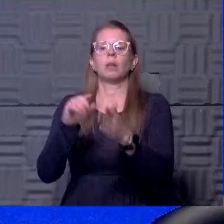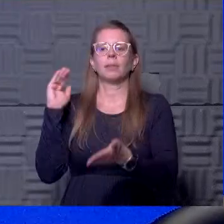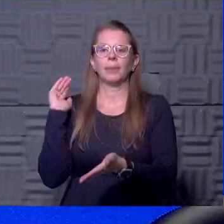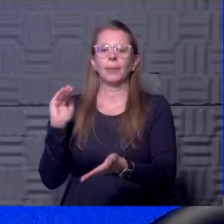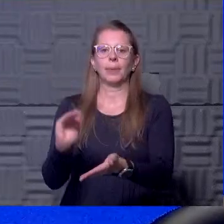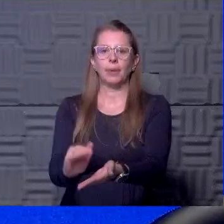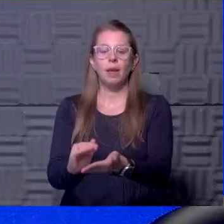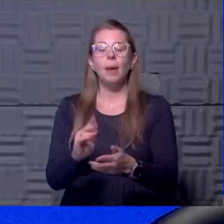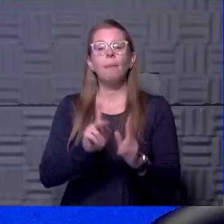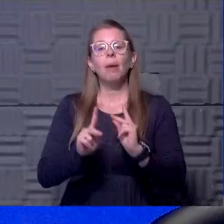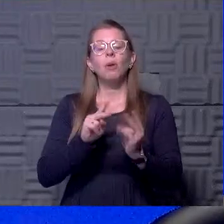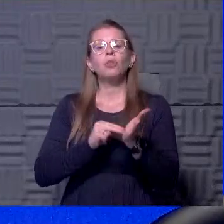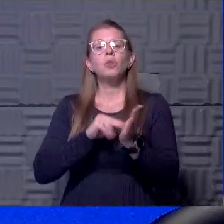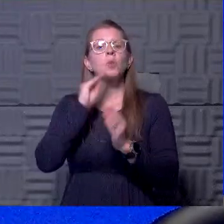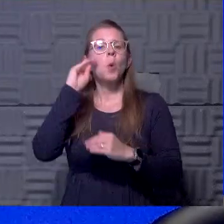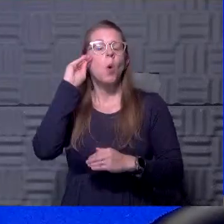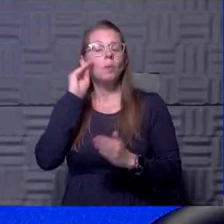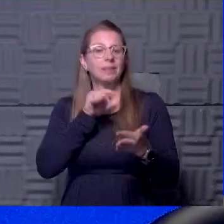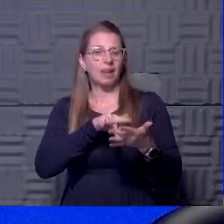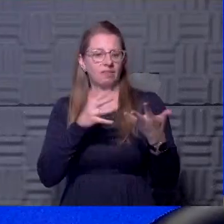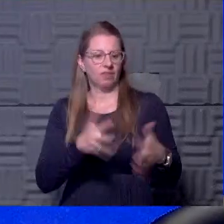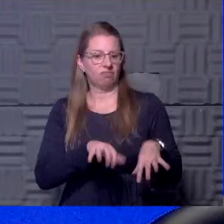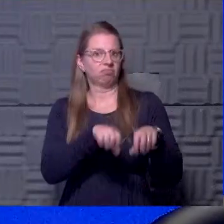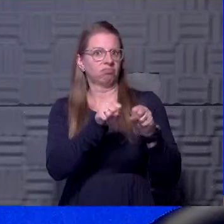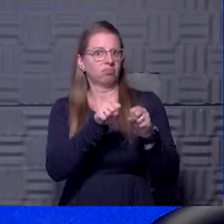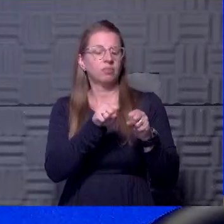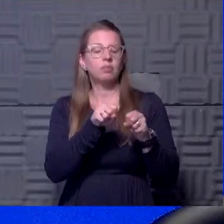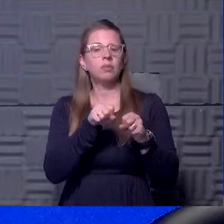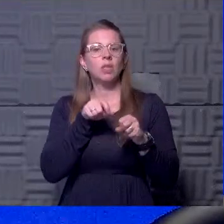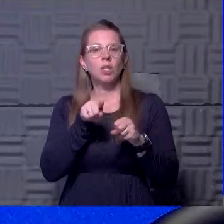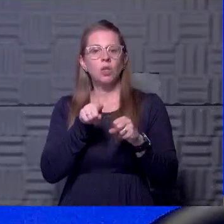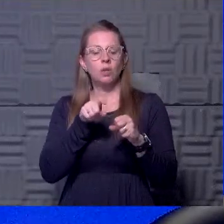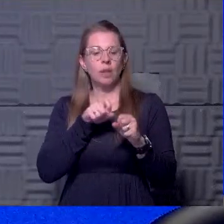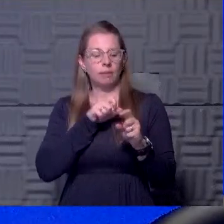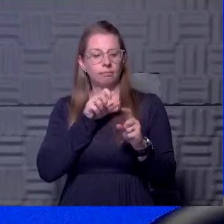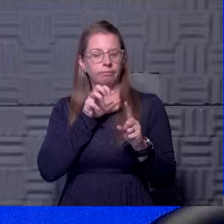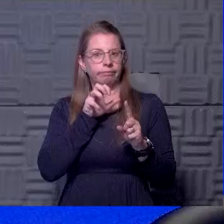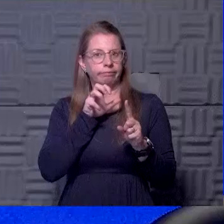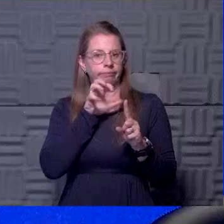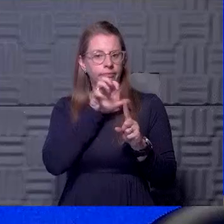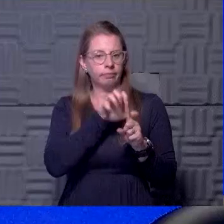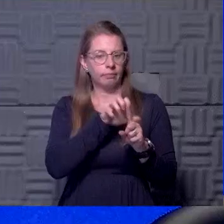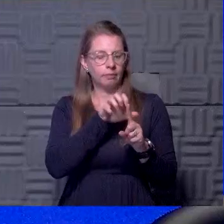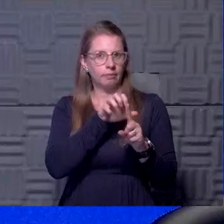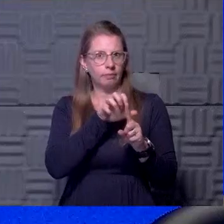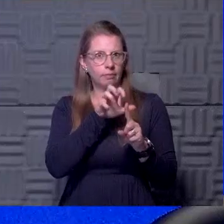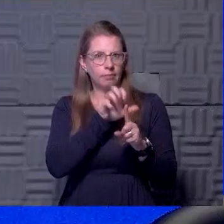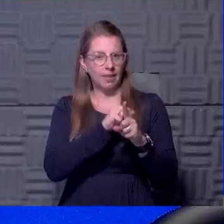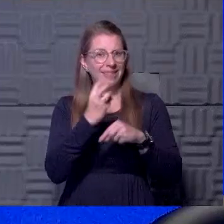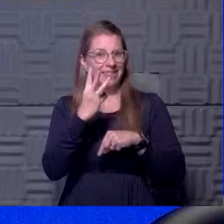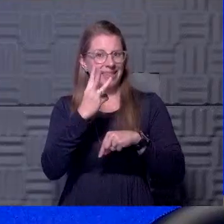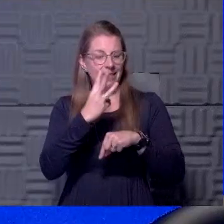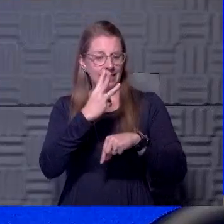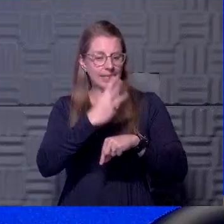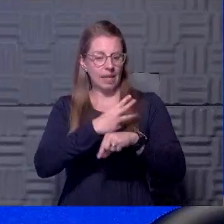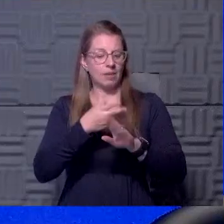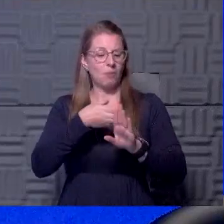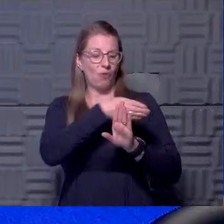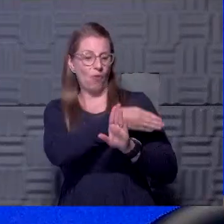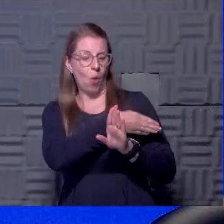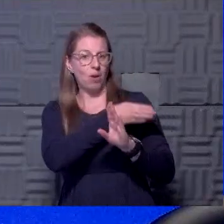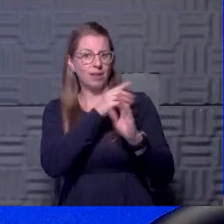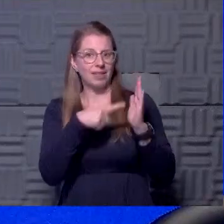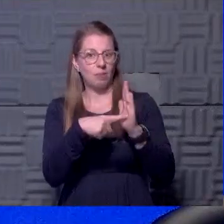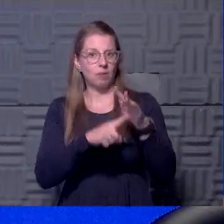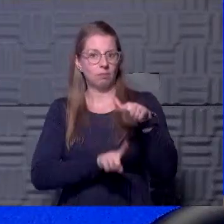especially in the nursing home where this study was done, you can detect the days, uh, you can detect the virus at least six days prior to having any symptoms at